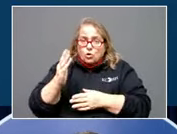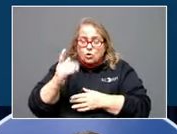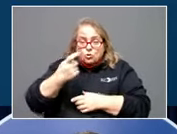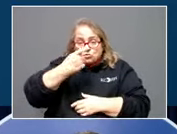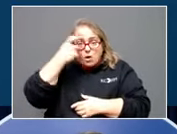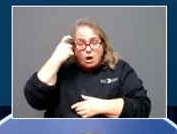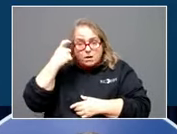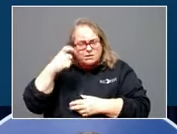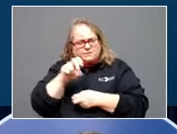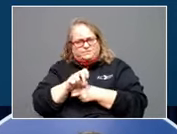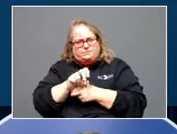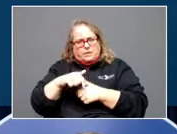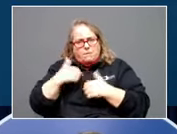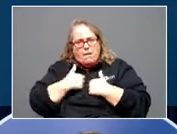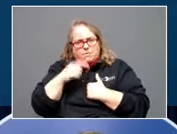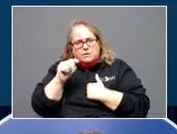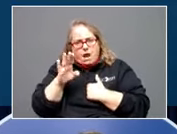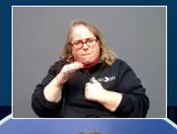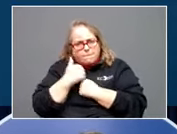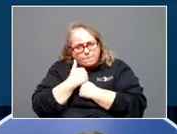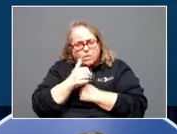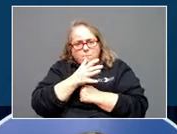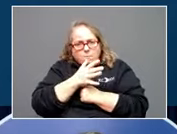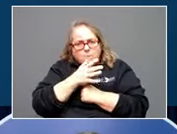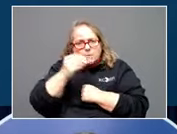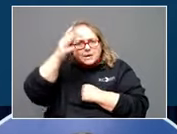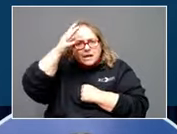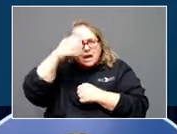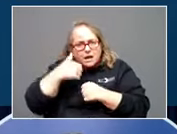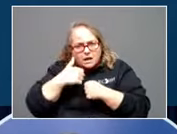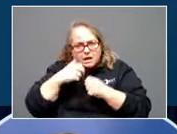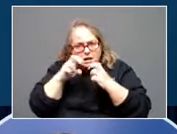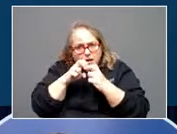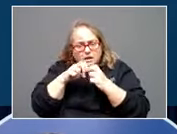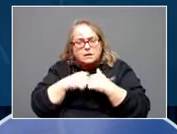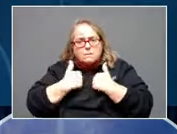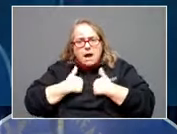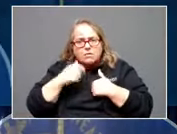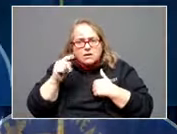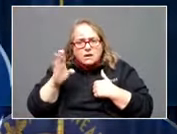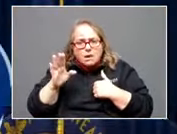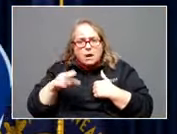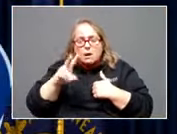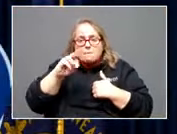with a mom or a dad and a mattress over them,